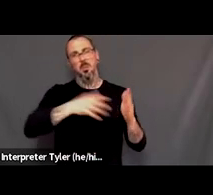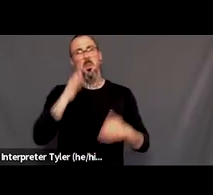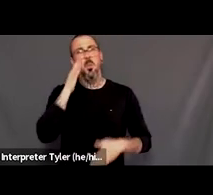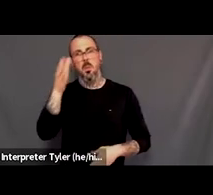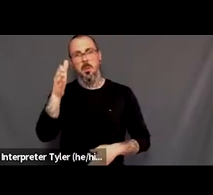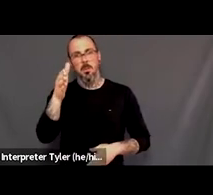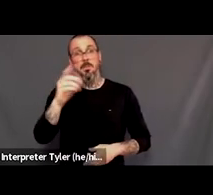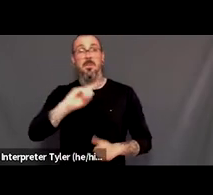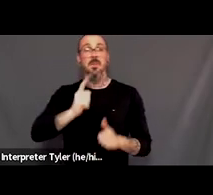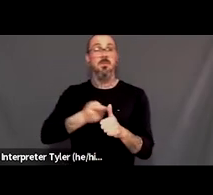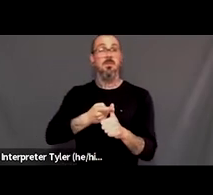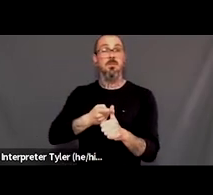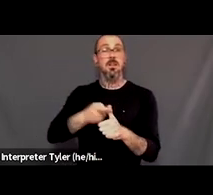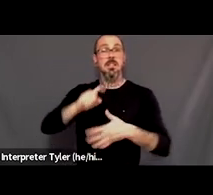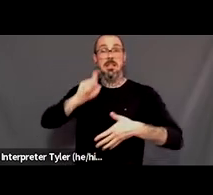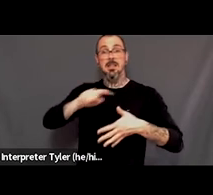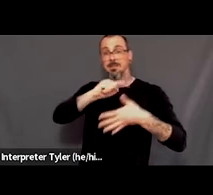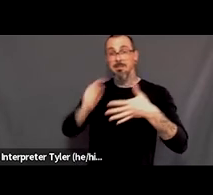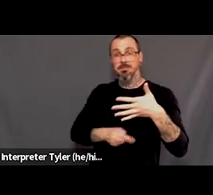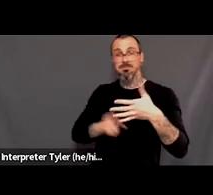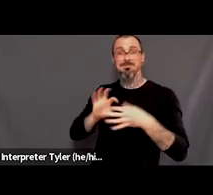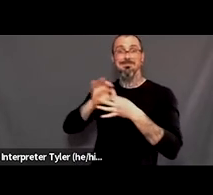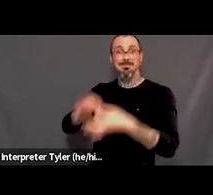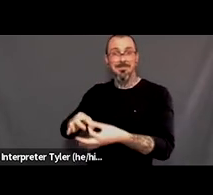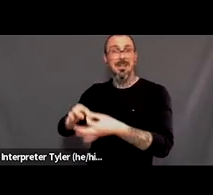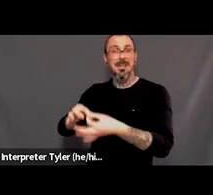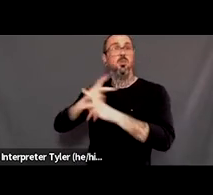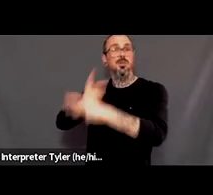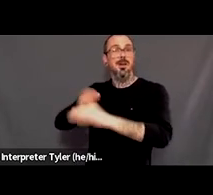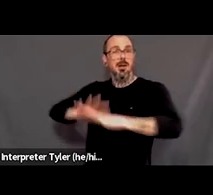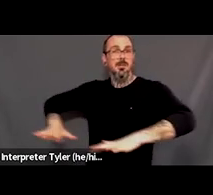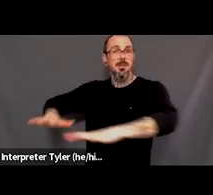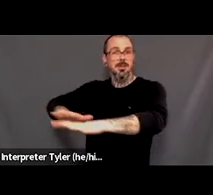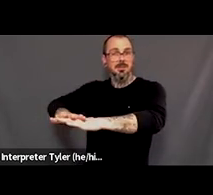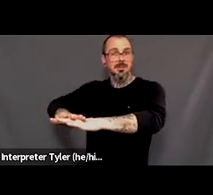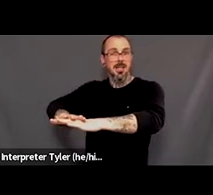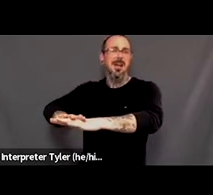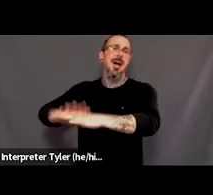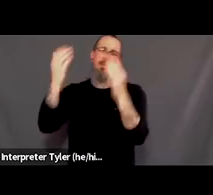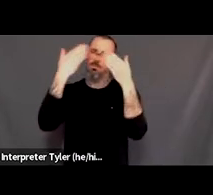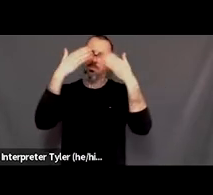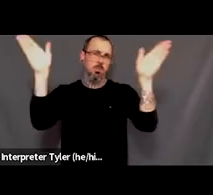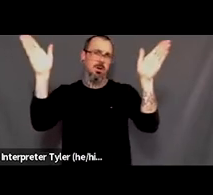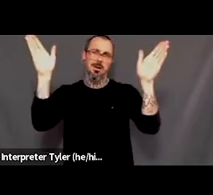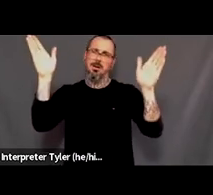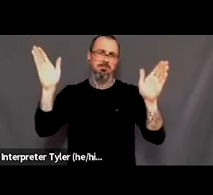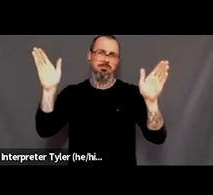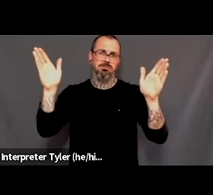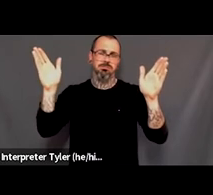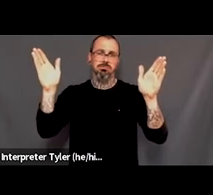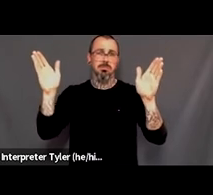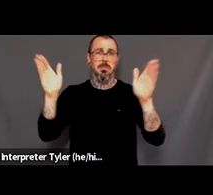talking about needs-based care spaces and for us that is a broad concept that relates to any